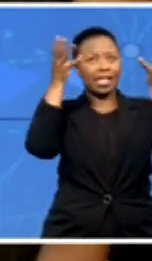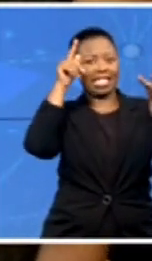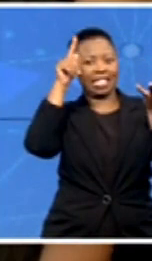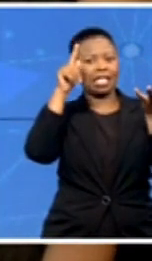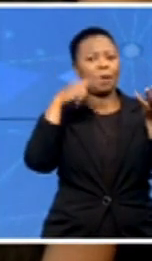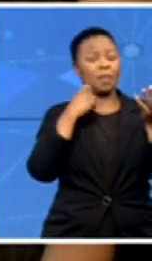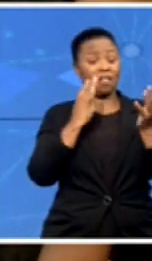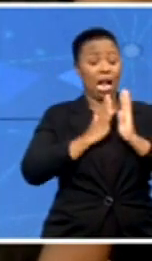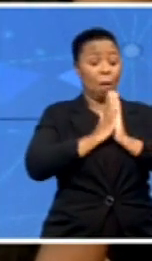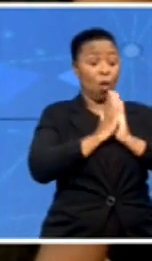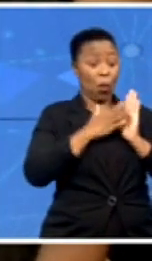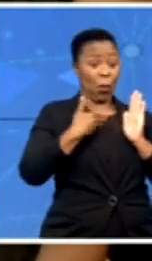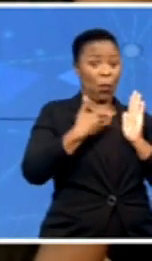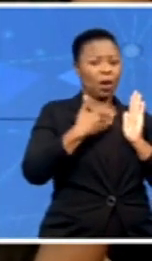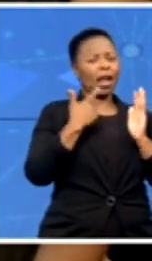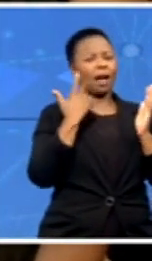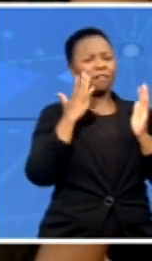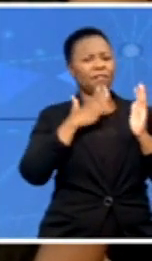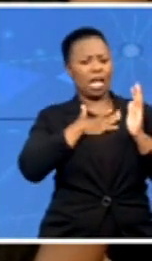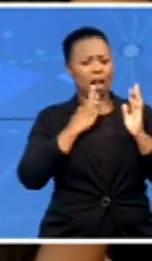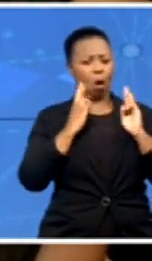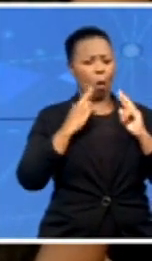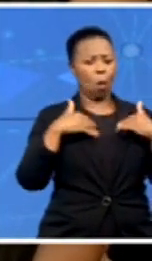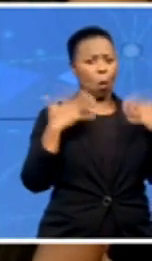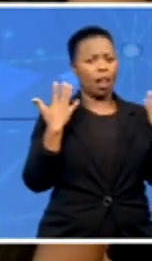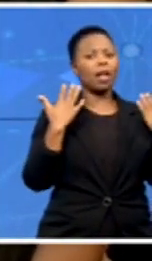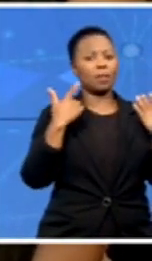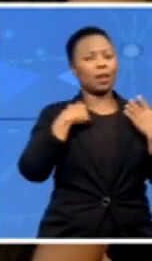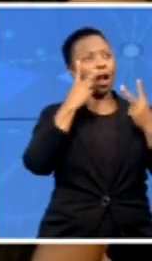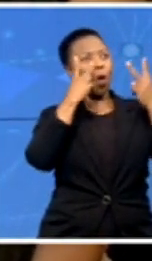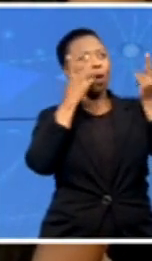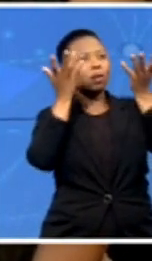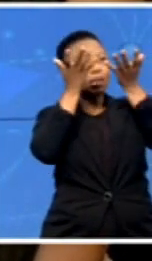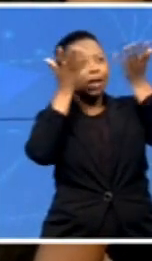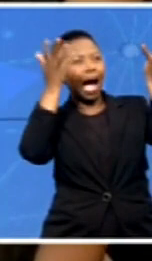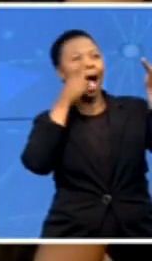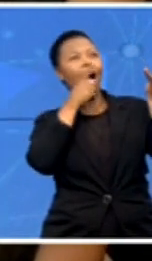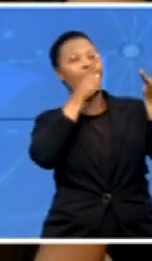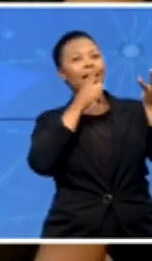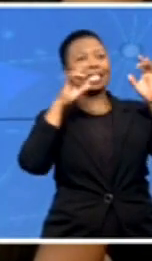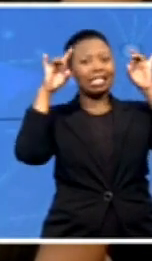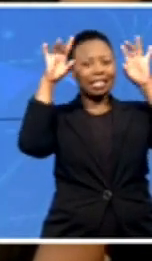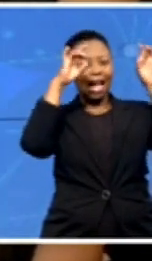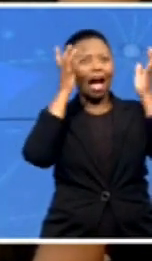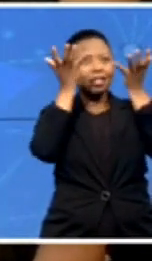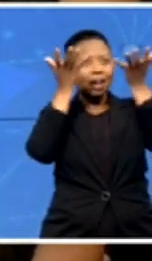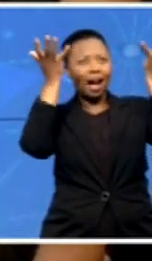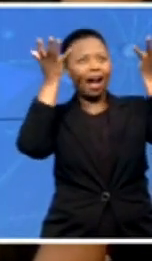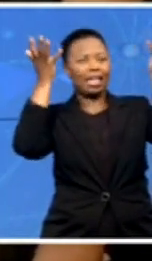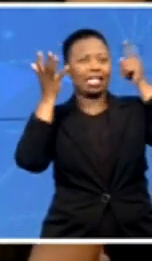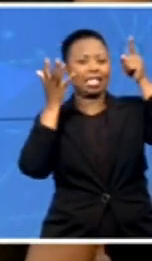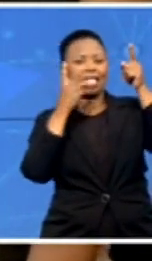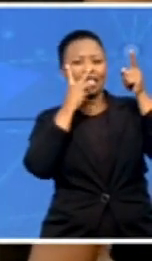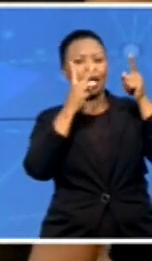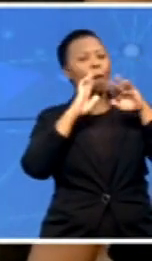hopeless, I look up at the sky and I find hope and motivation in the stars because I know that there's so much more out there than the problems that I'm facing right